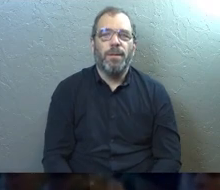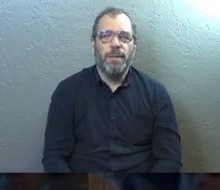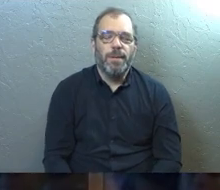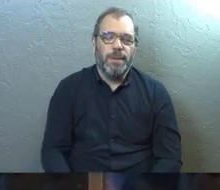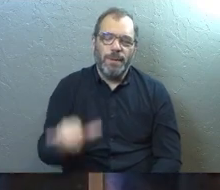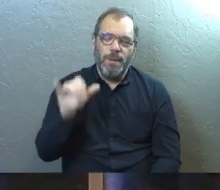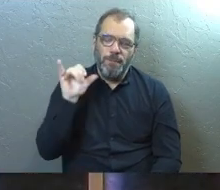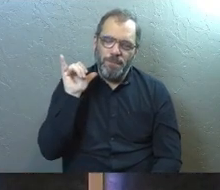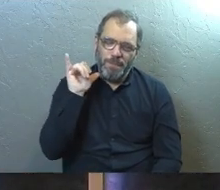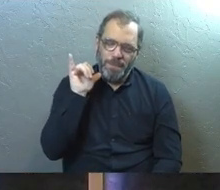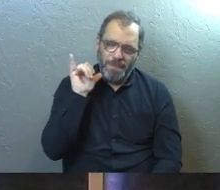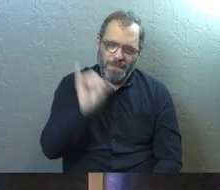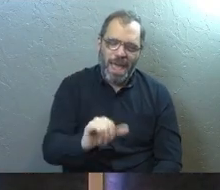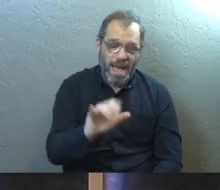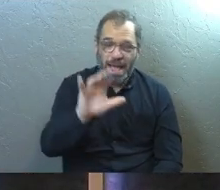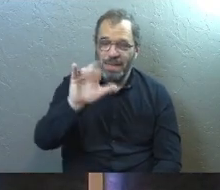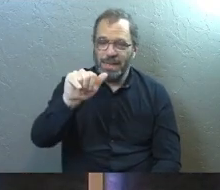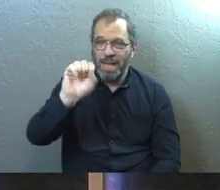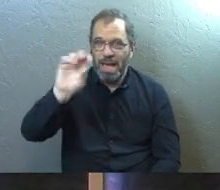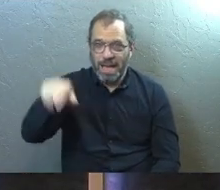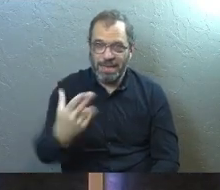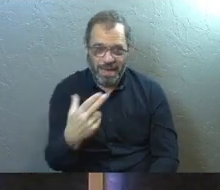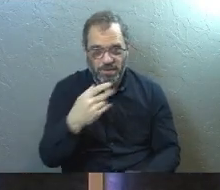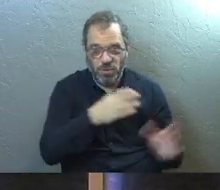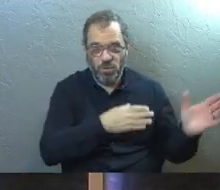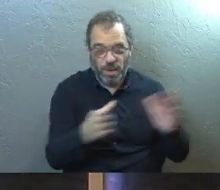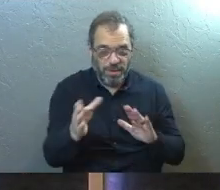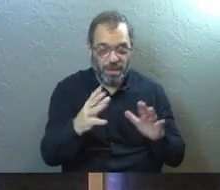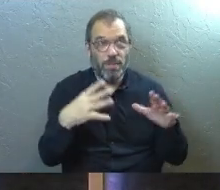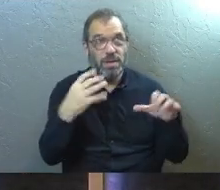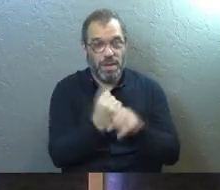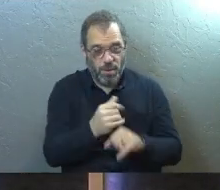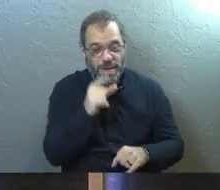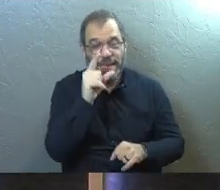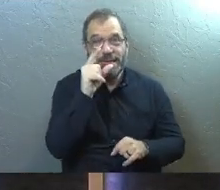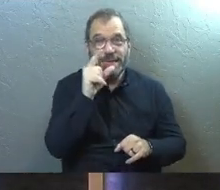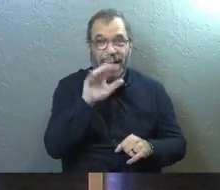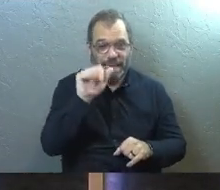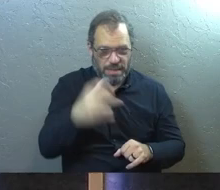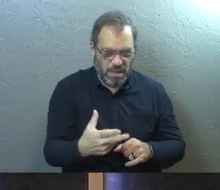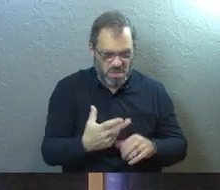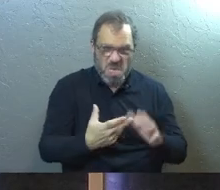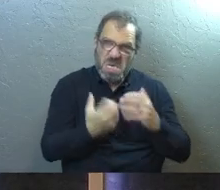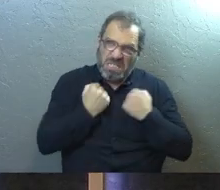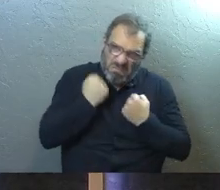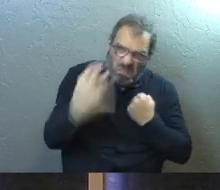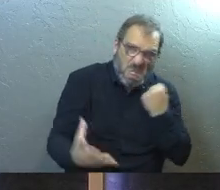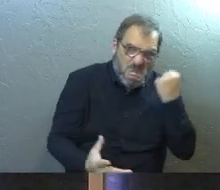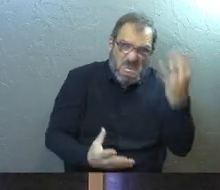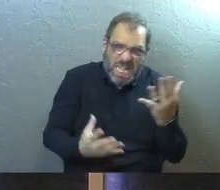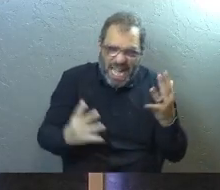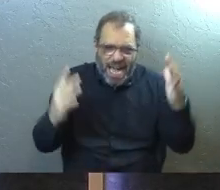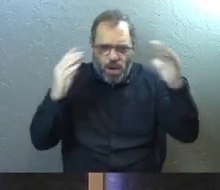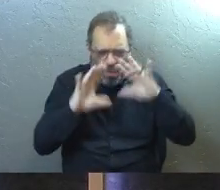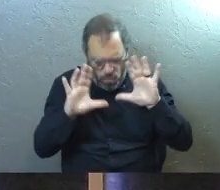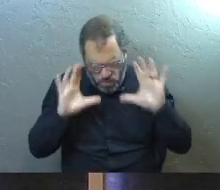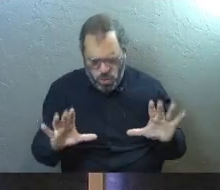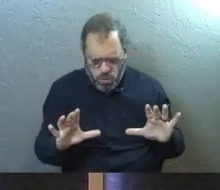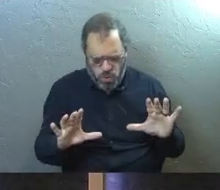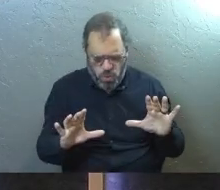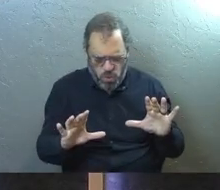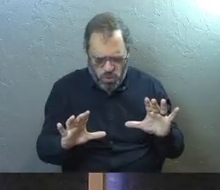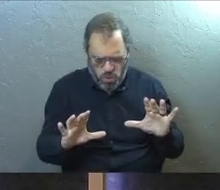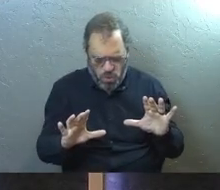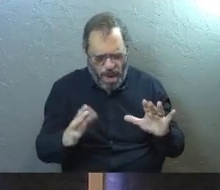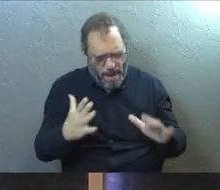So that's, so Asaph's strategy so far, if I could summarize, he's been brutally honest. And then he came and said, instead of